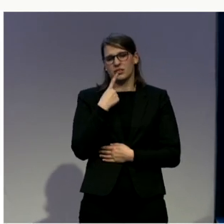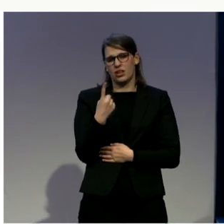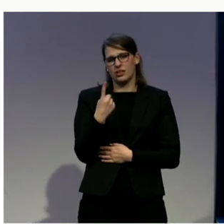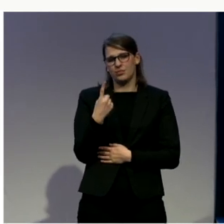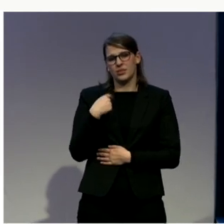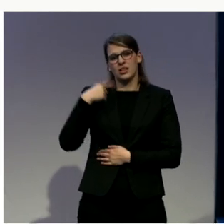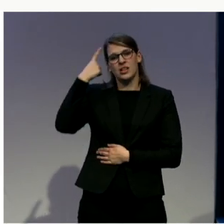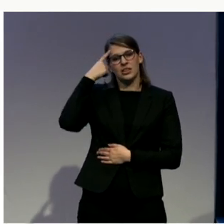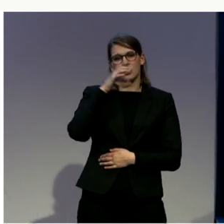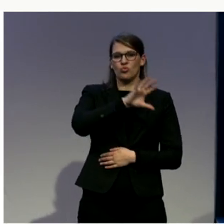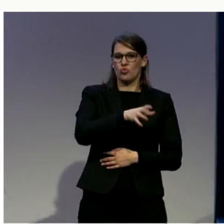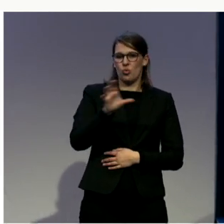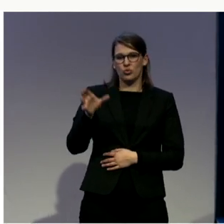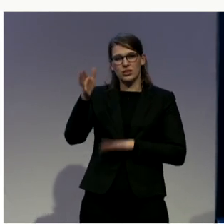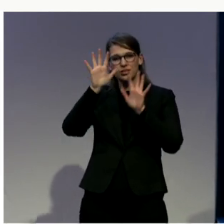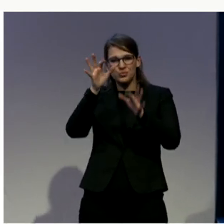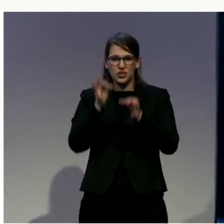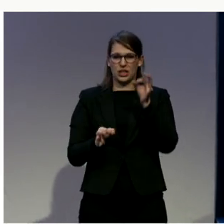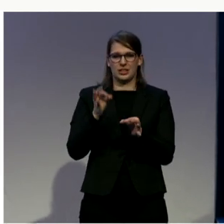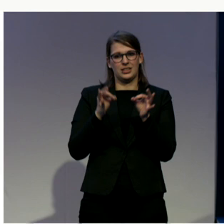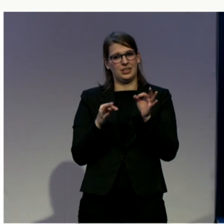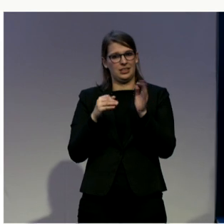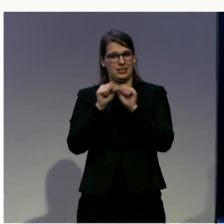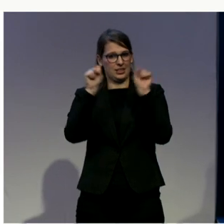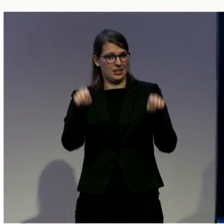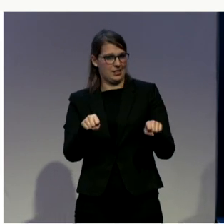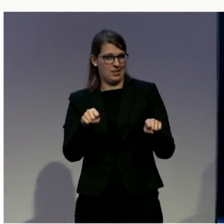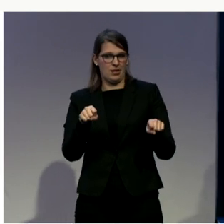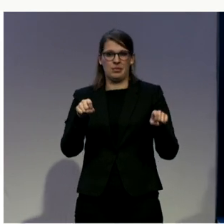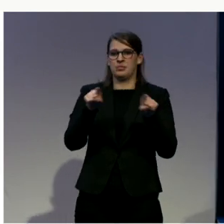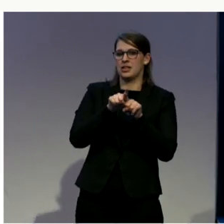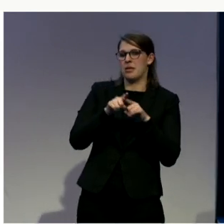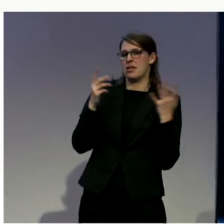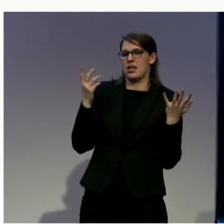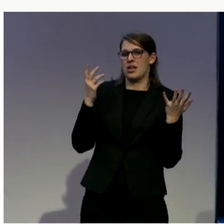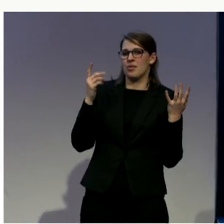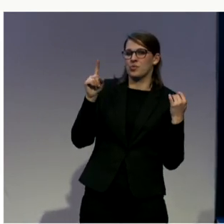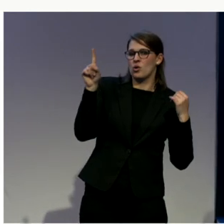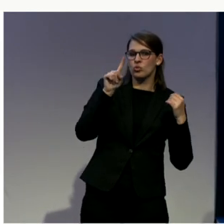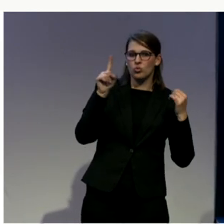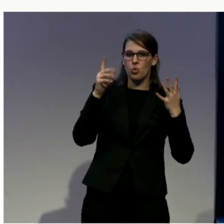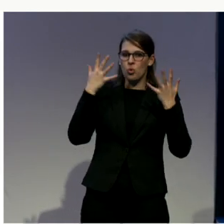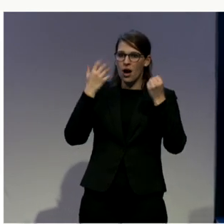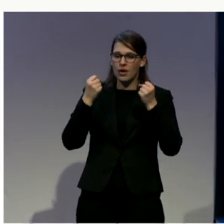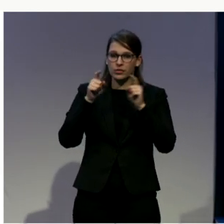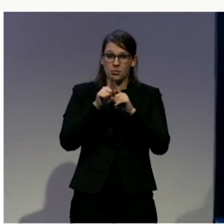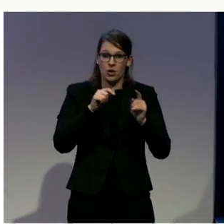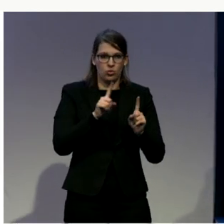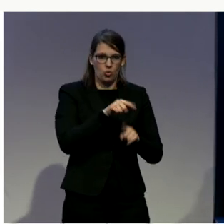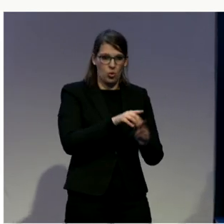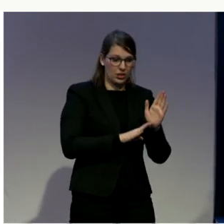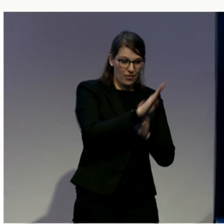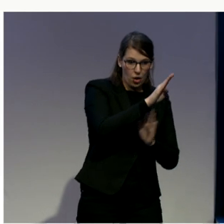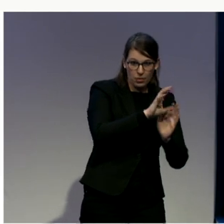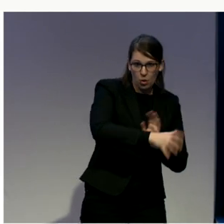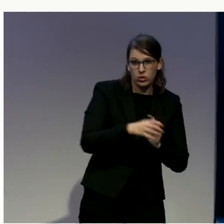justice systems, even in very developed countries, to look to technology for assistance.